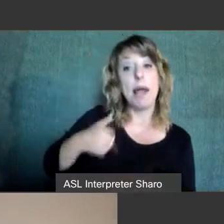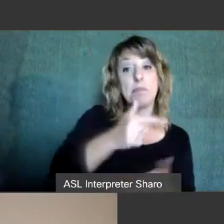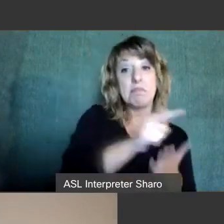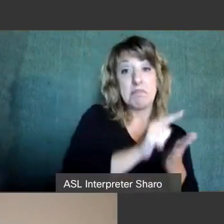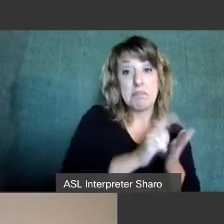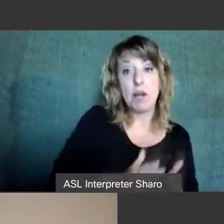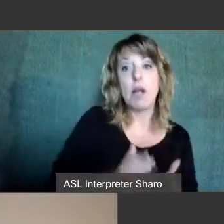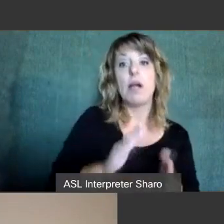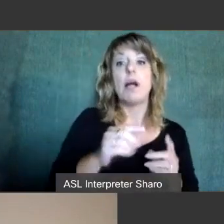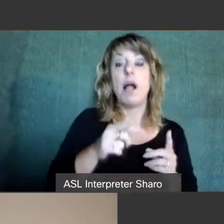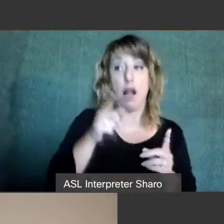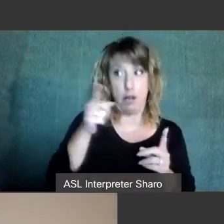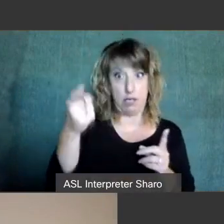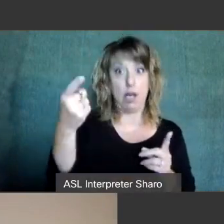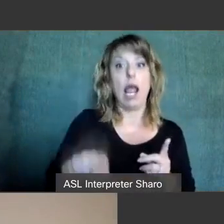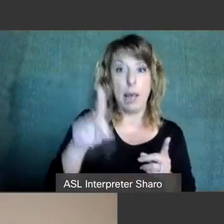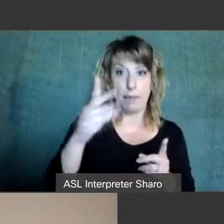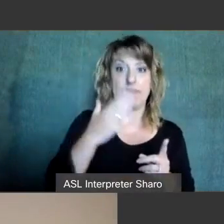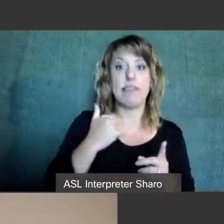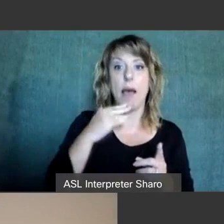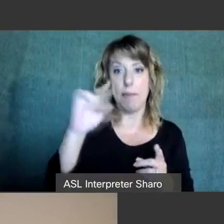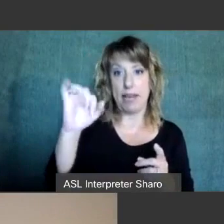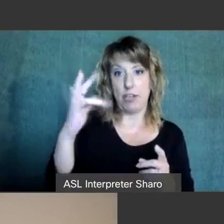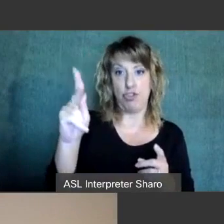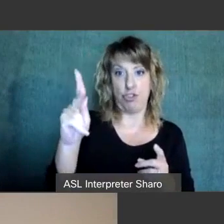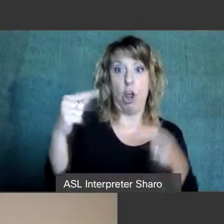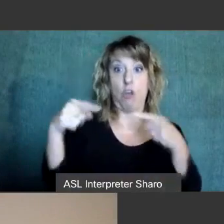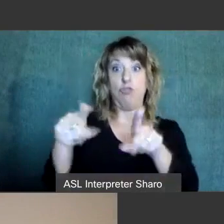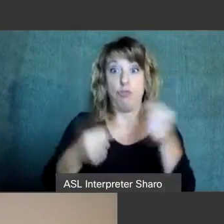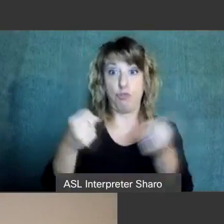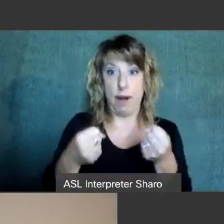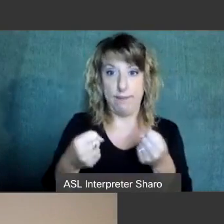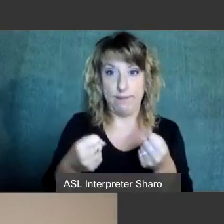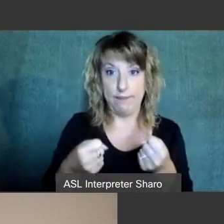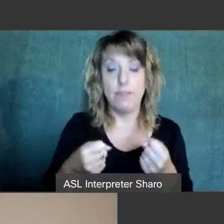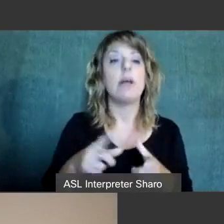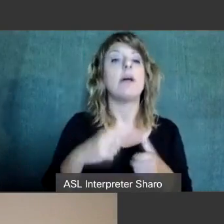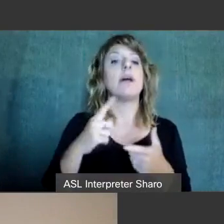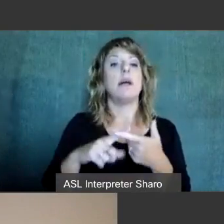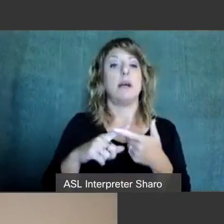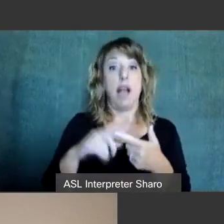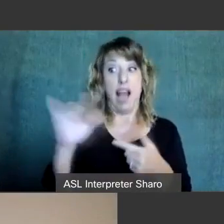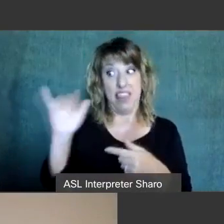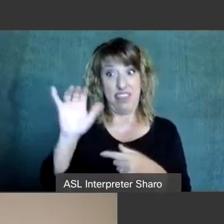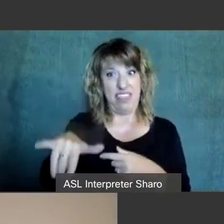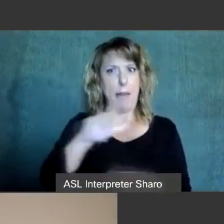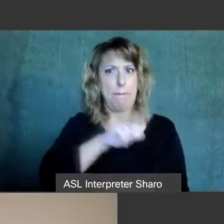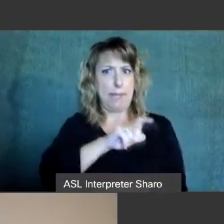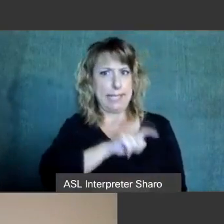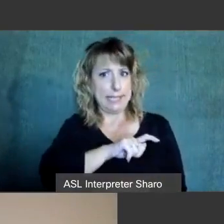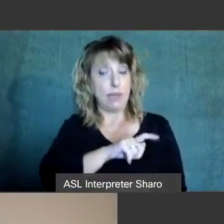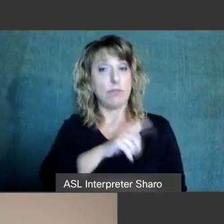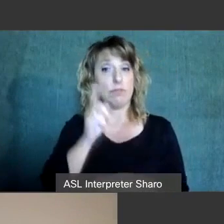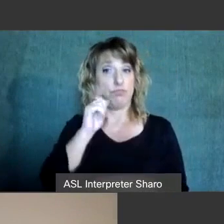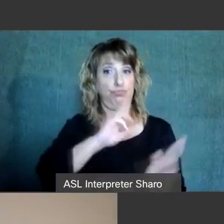fact, had undergone a diabetic shock while behind the wheel. And indeed, the police officer who responded to the accident